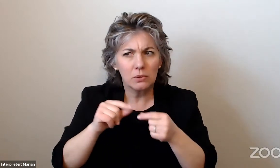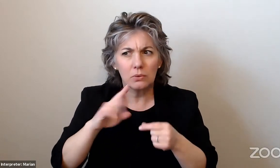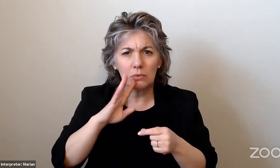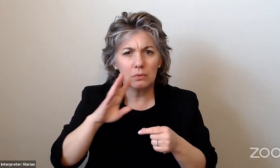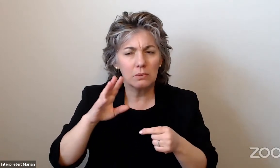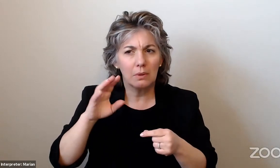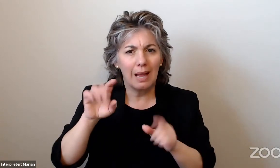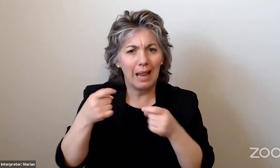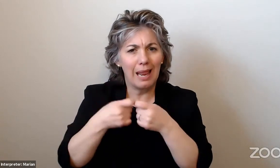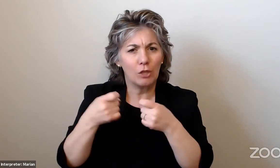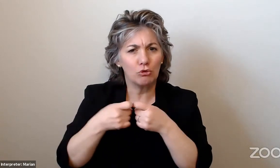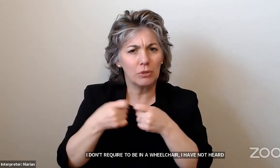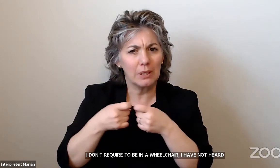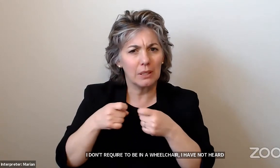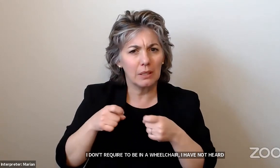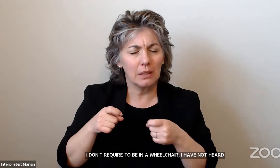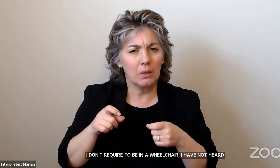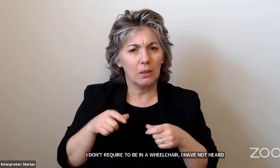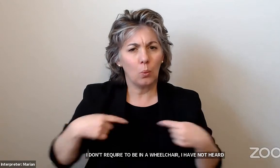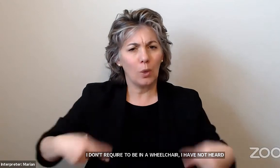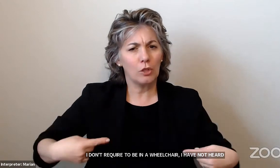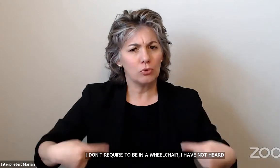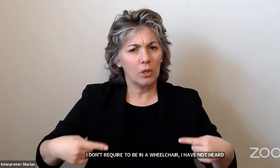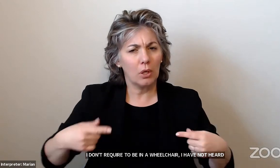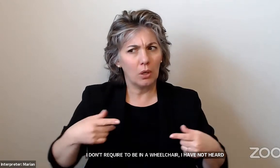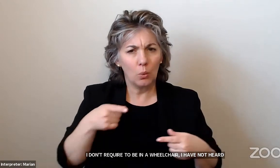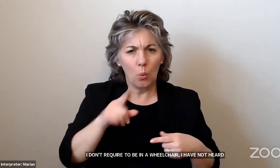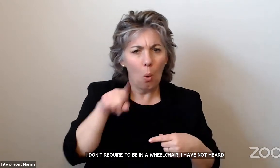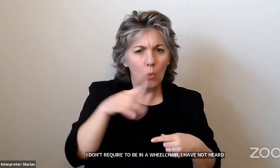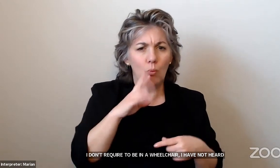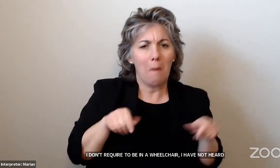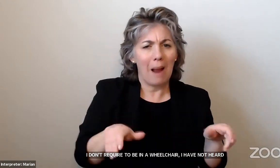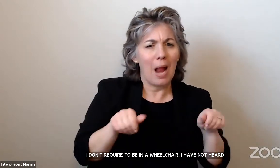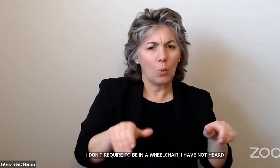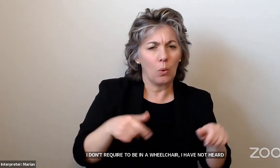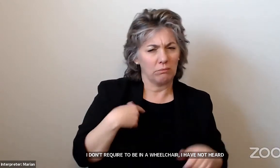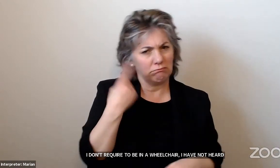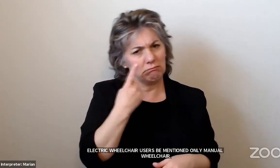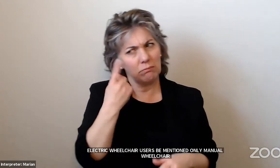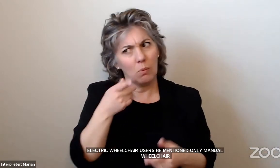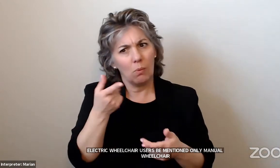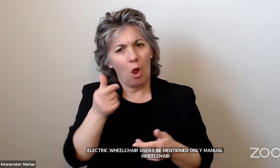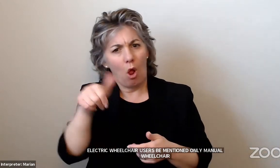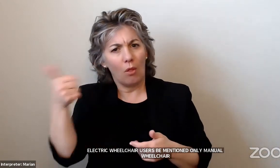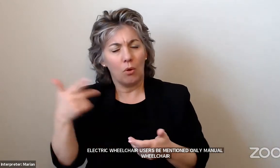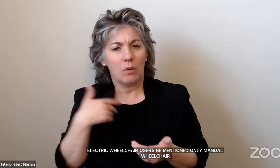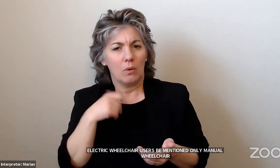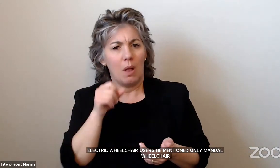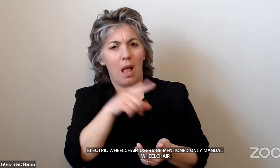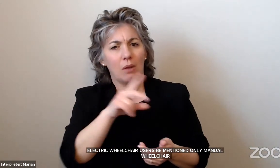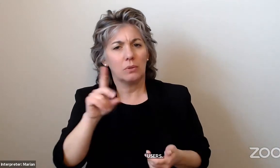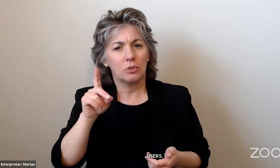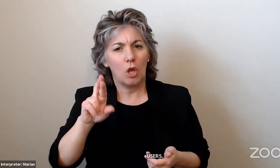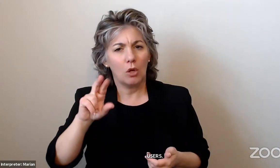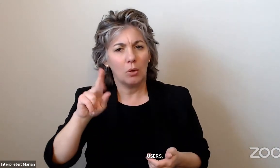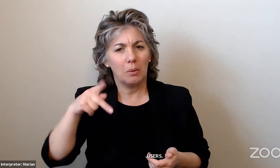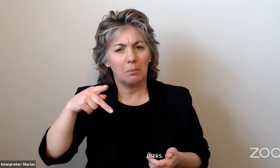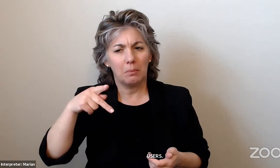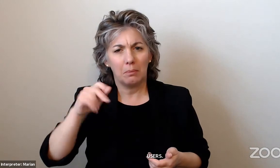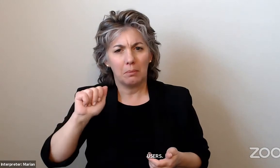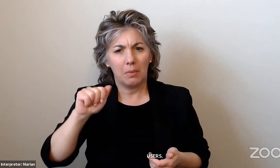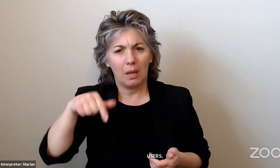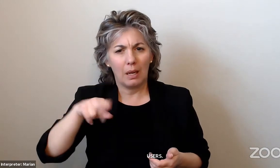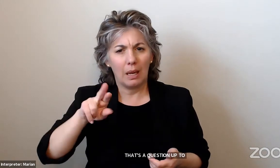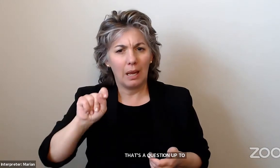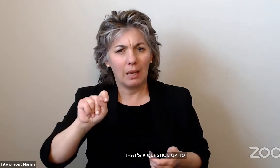mentioned, only manual wheelchair users. So that's a question to Dr. Paquette or Paquette, whatever his